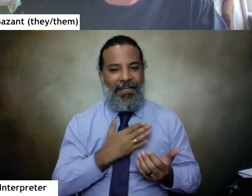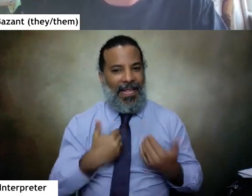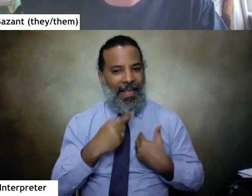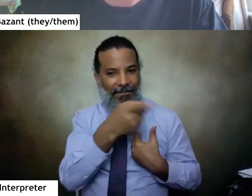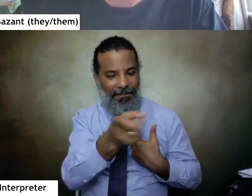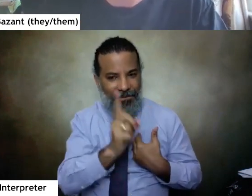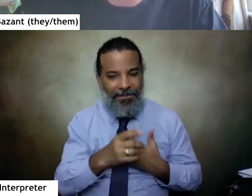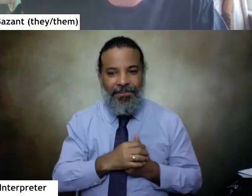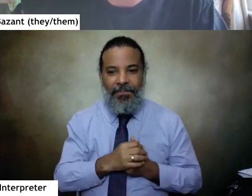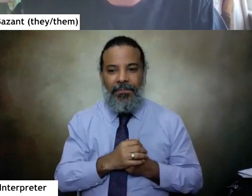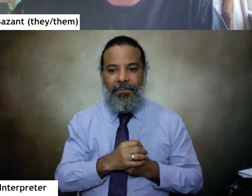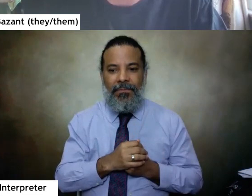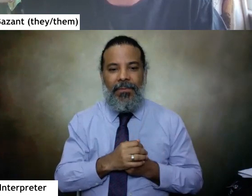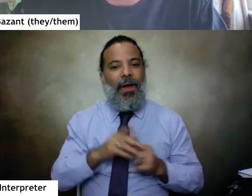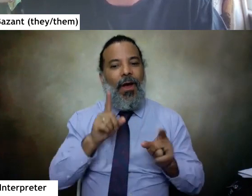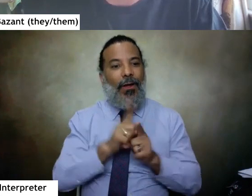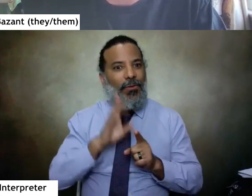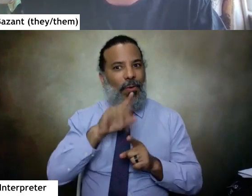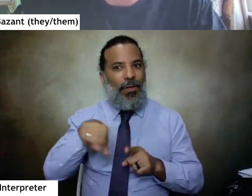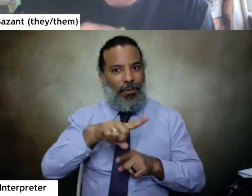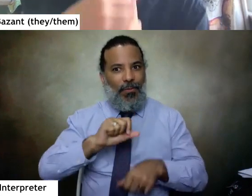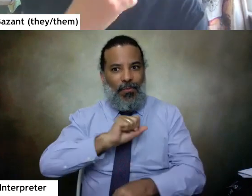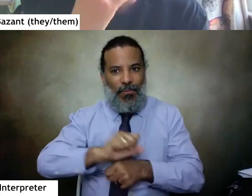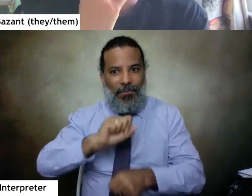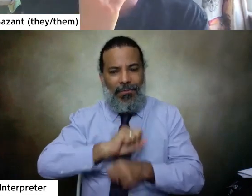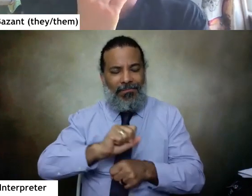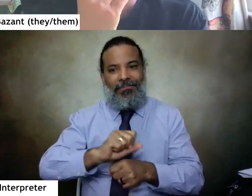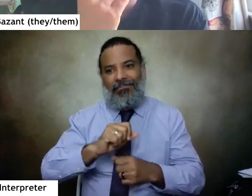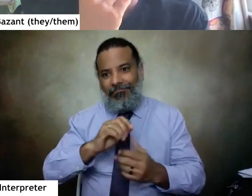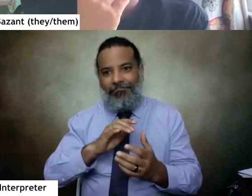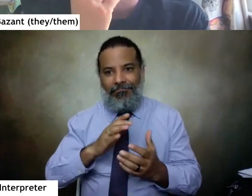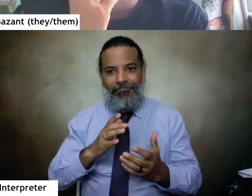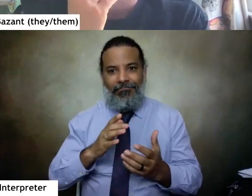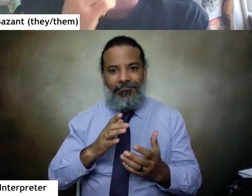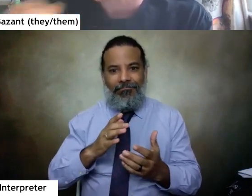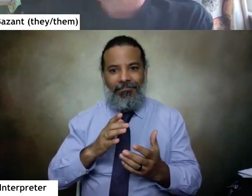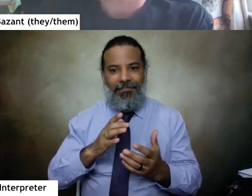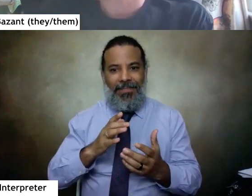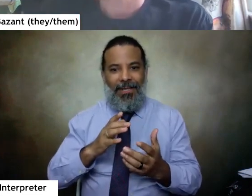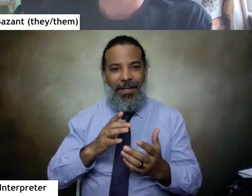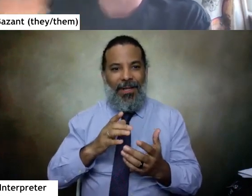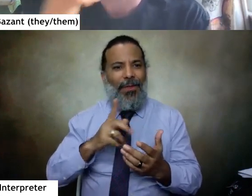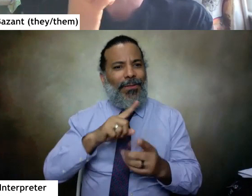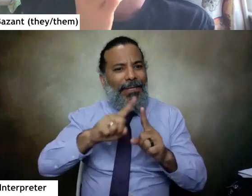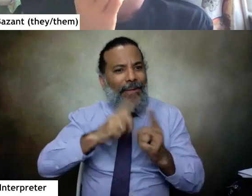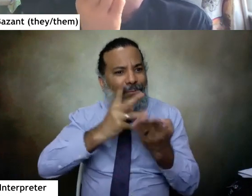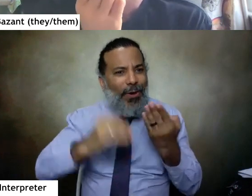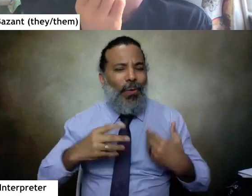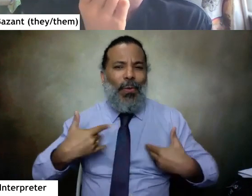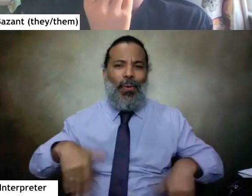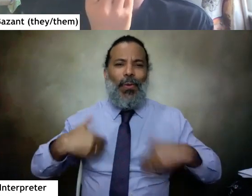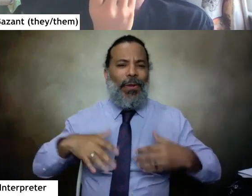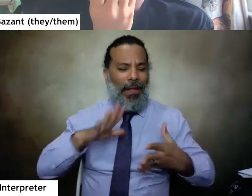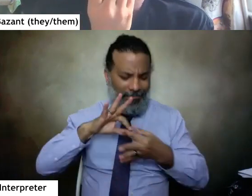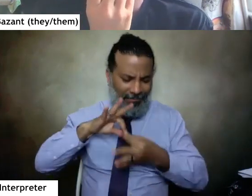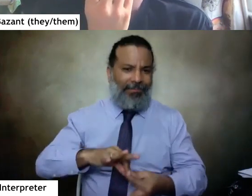um and to know that you're working on um on all the projects that you are working on that are just rooted in